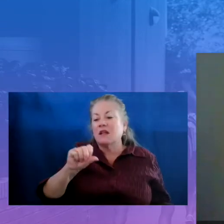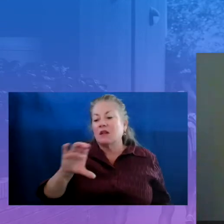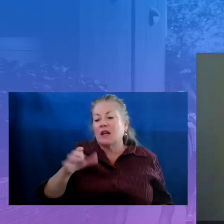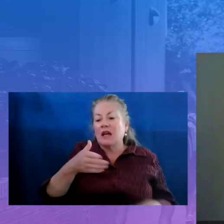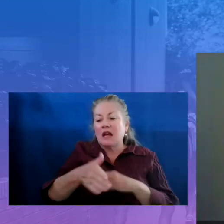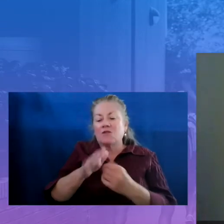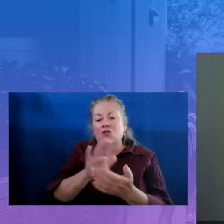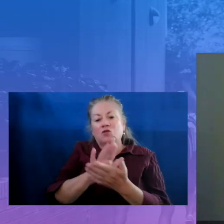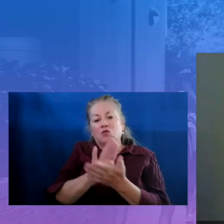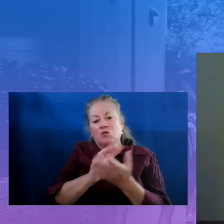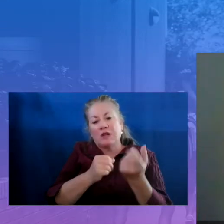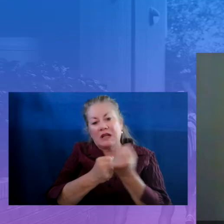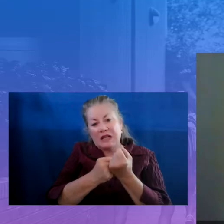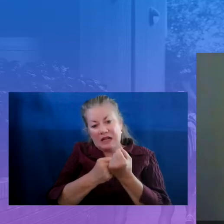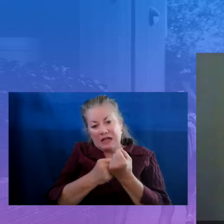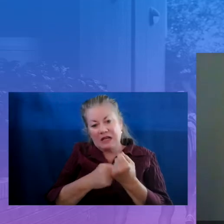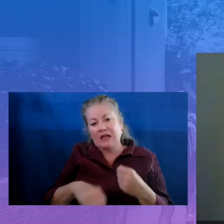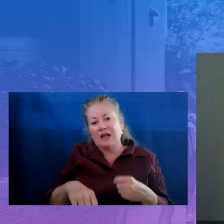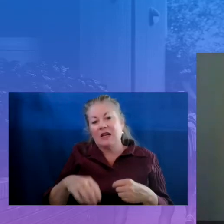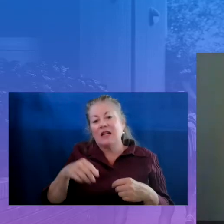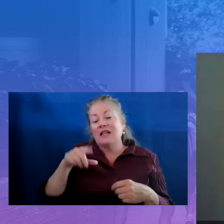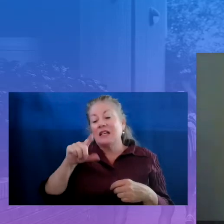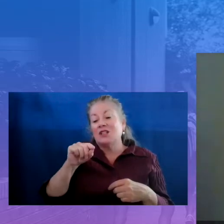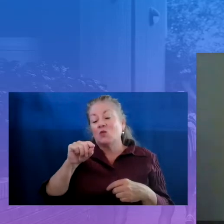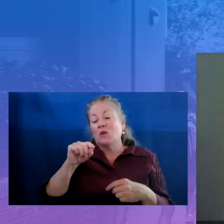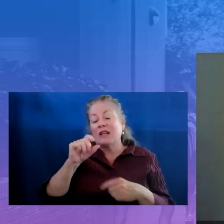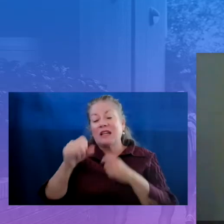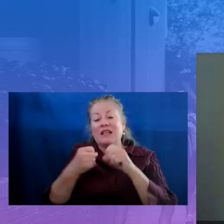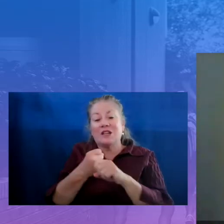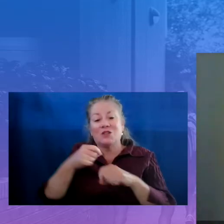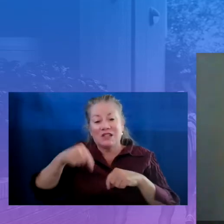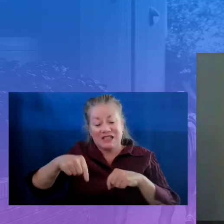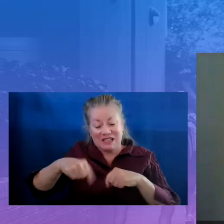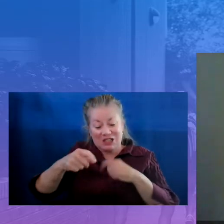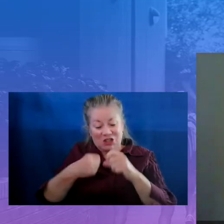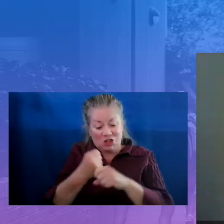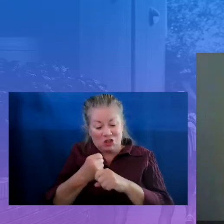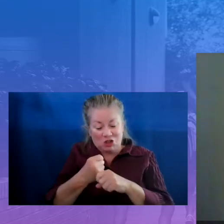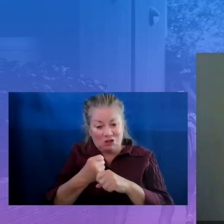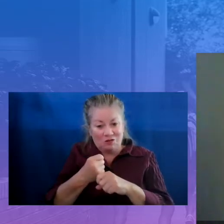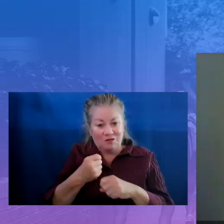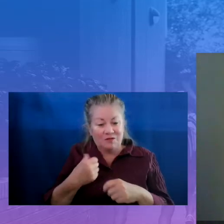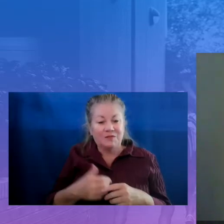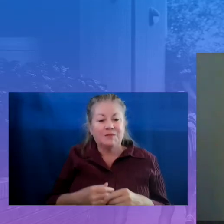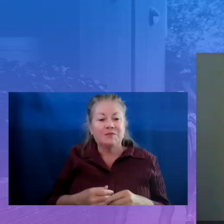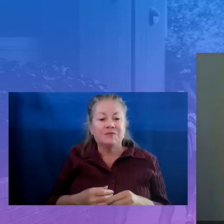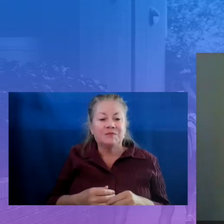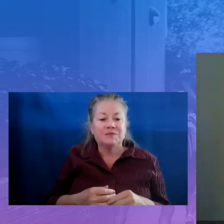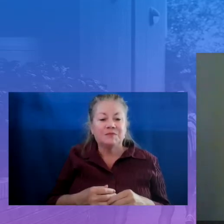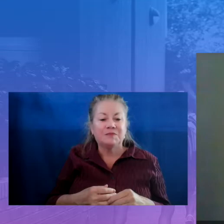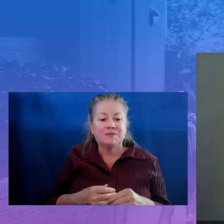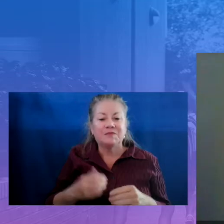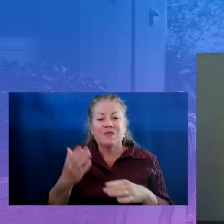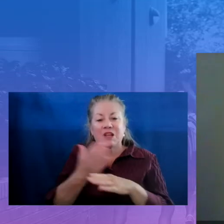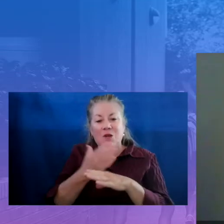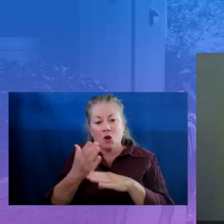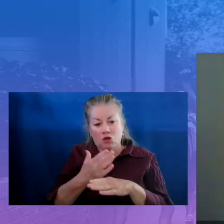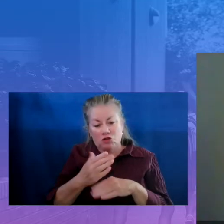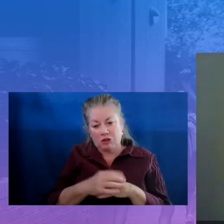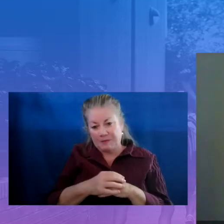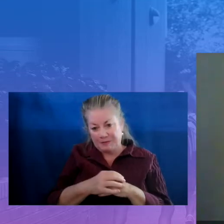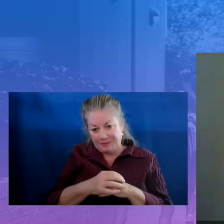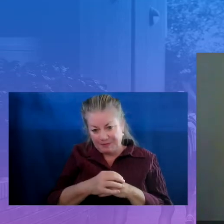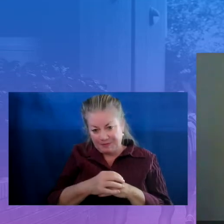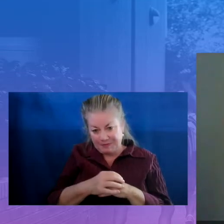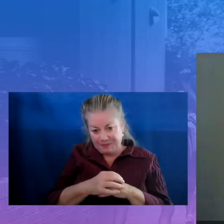20 years old this year. And so does our partnership. The South Carolina Department of